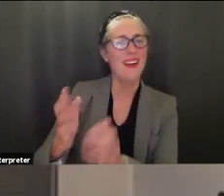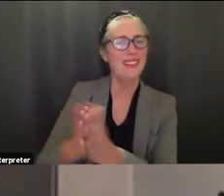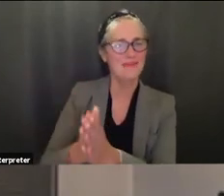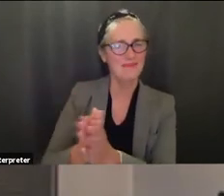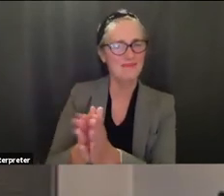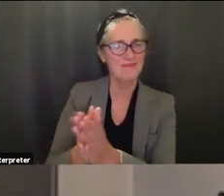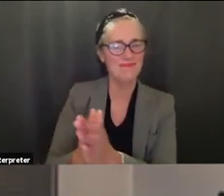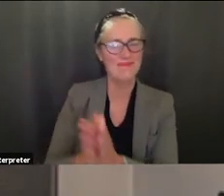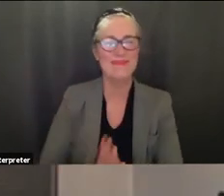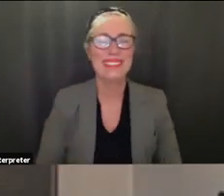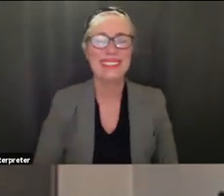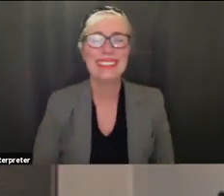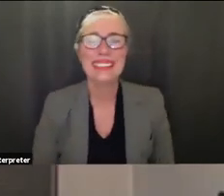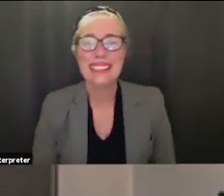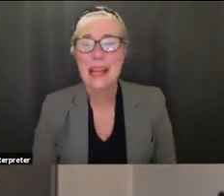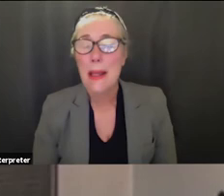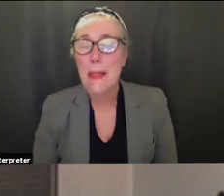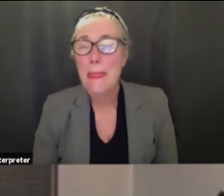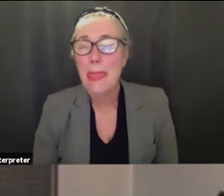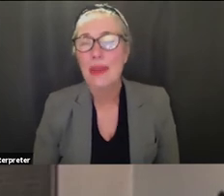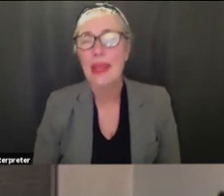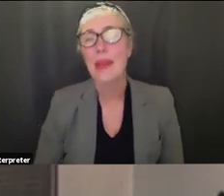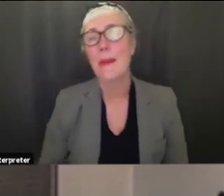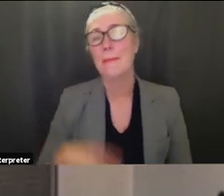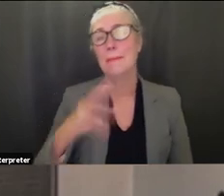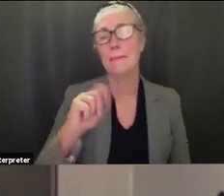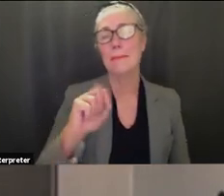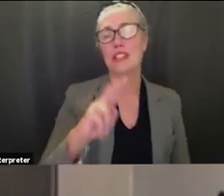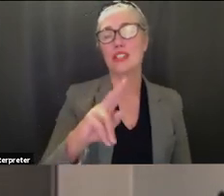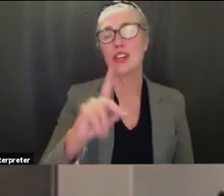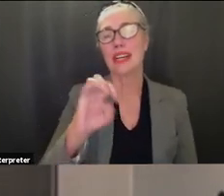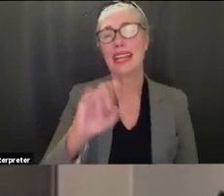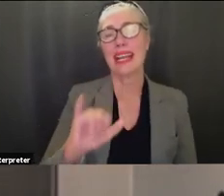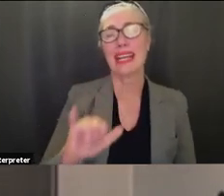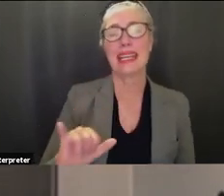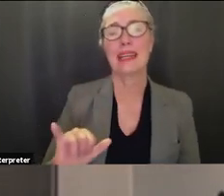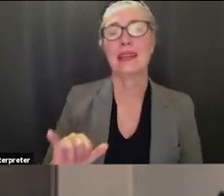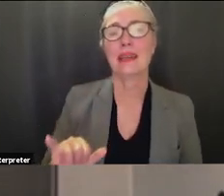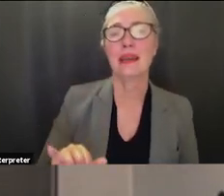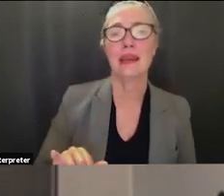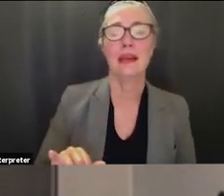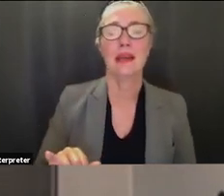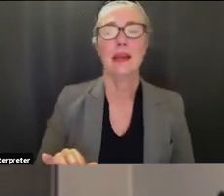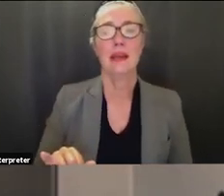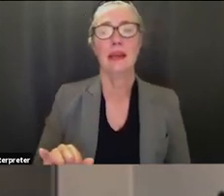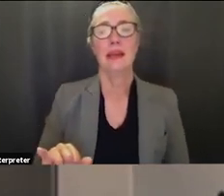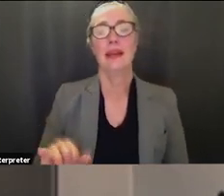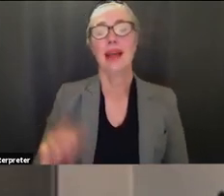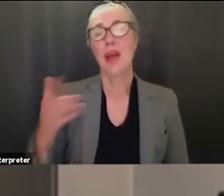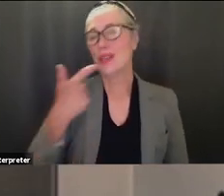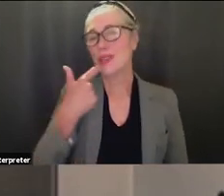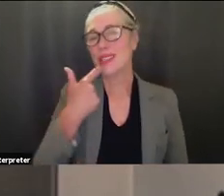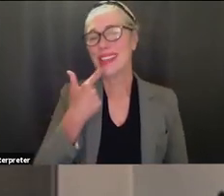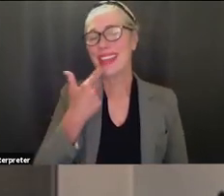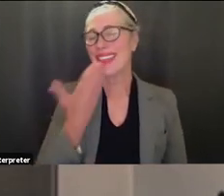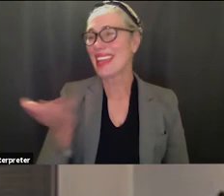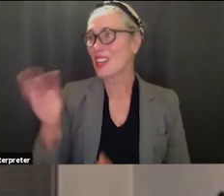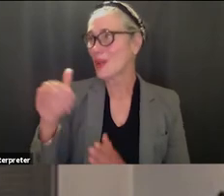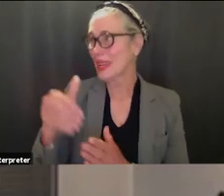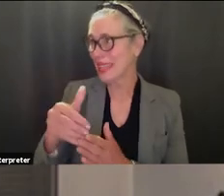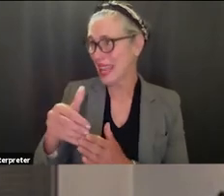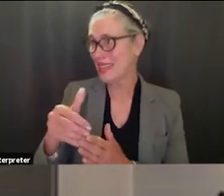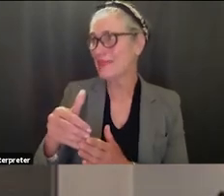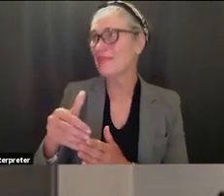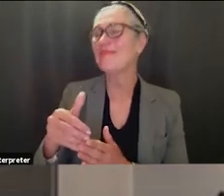thank you uh mr kelly yes um yeah i'd just like to say thank you again um being there